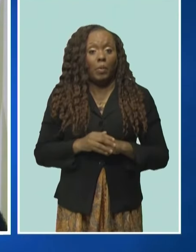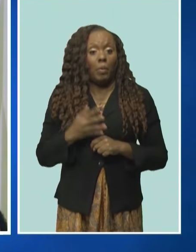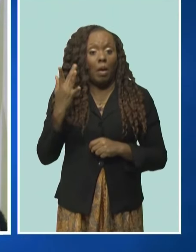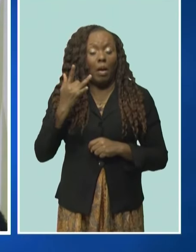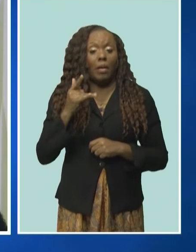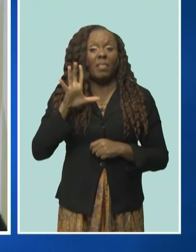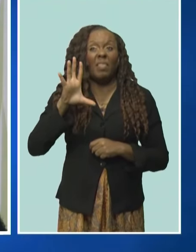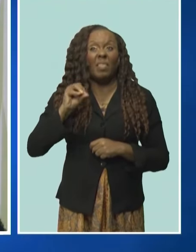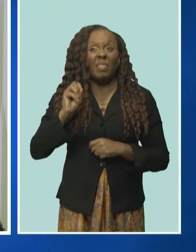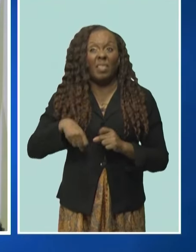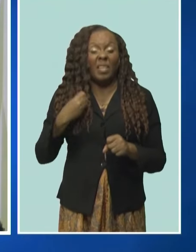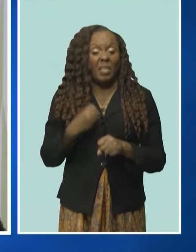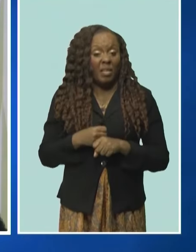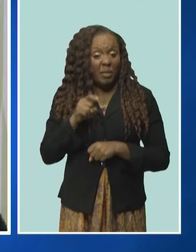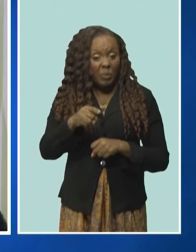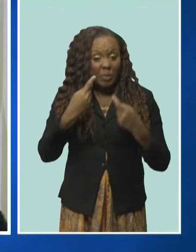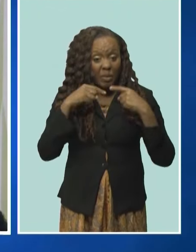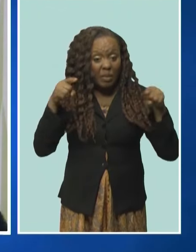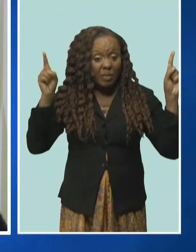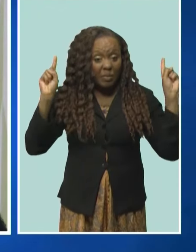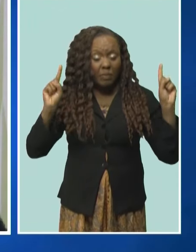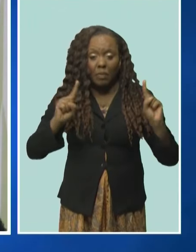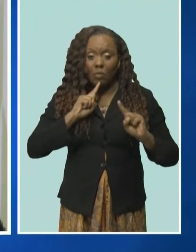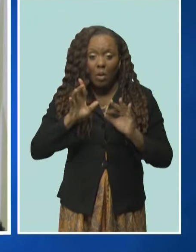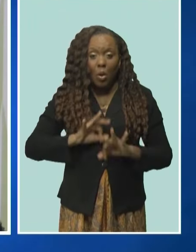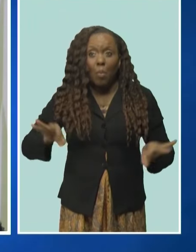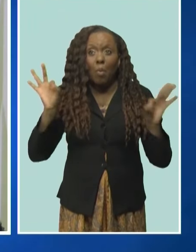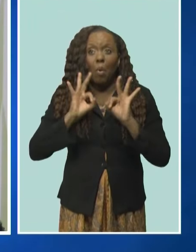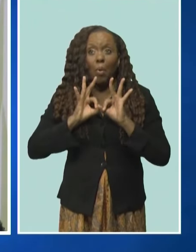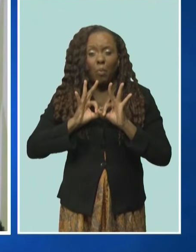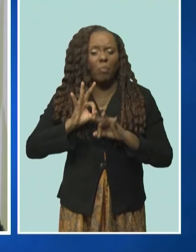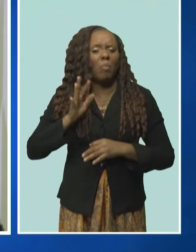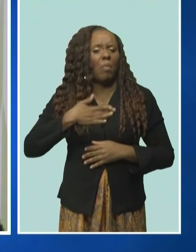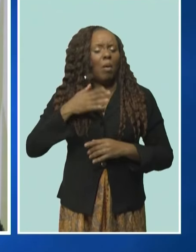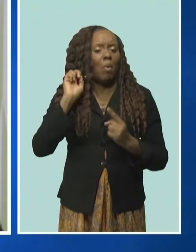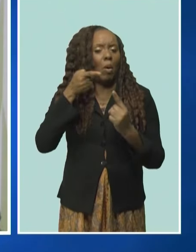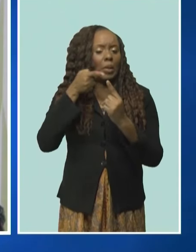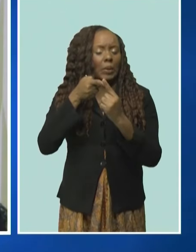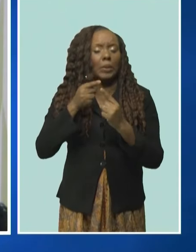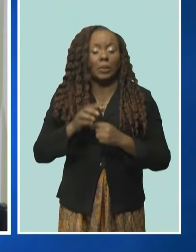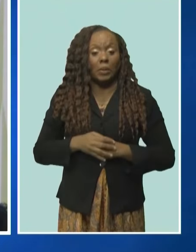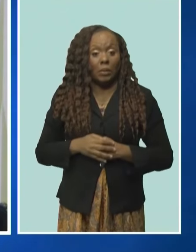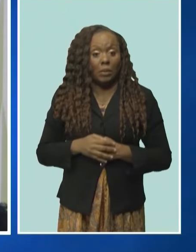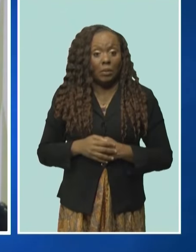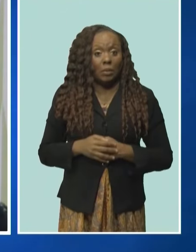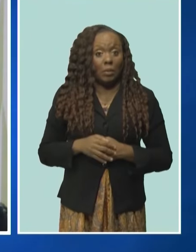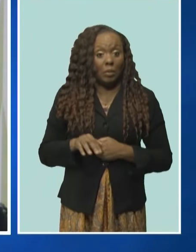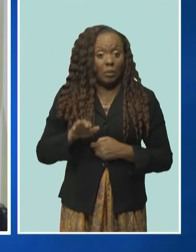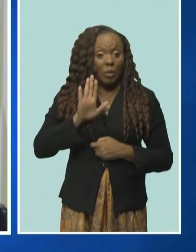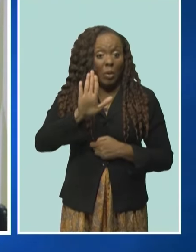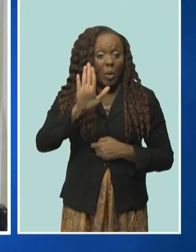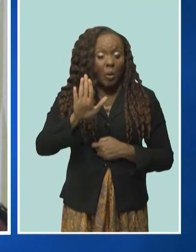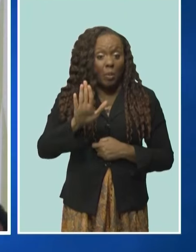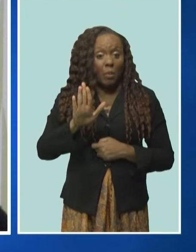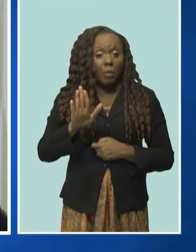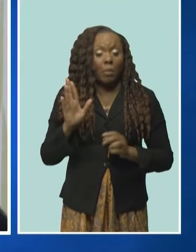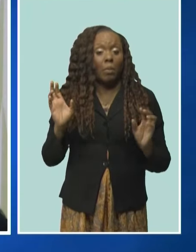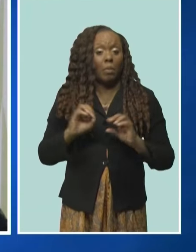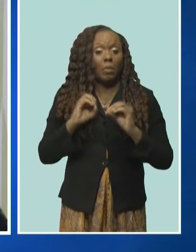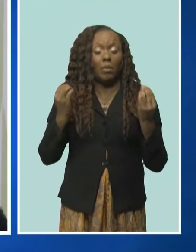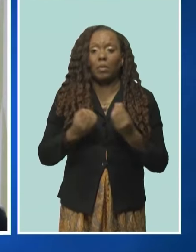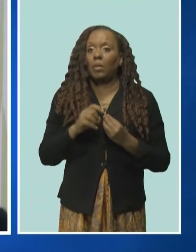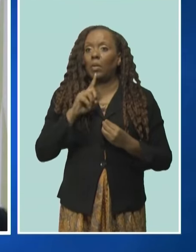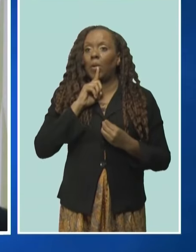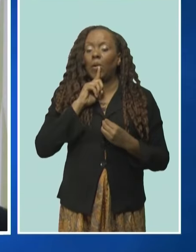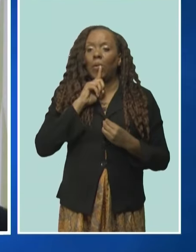and threat record. And that's the point I want to make. You are a stellar beacon in this part of the